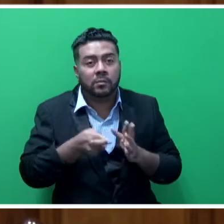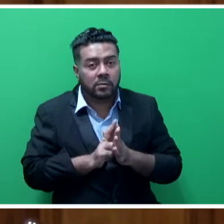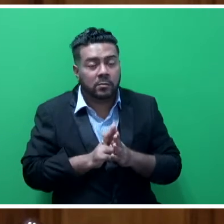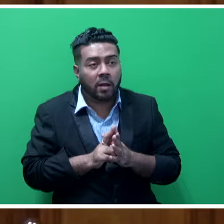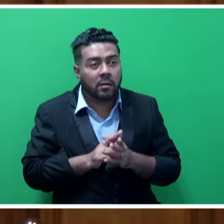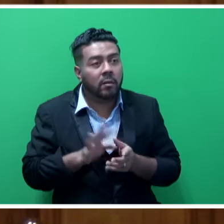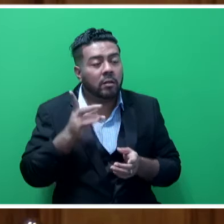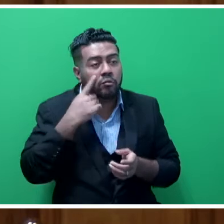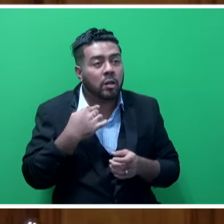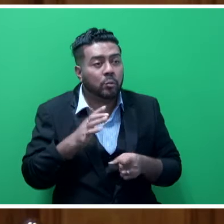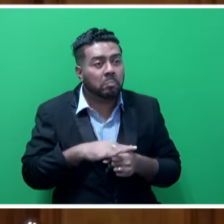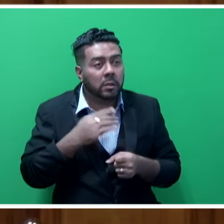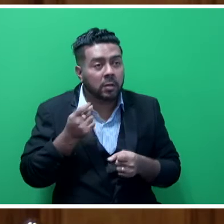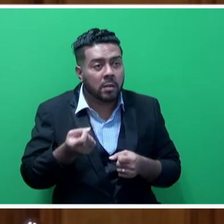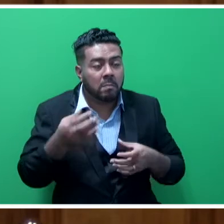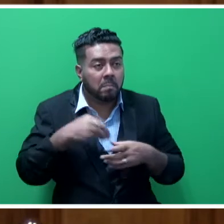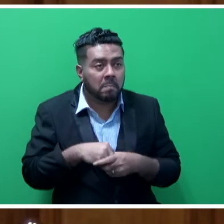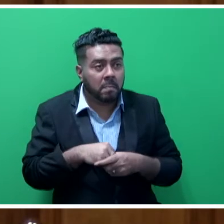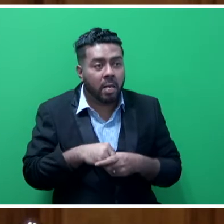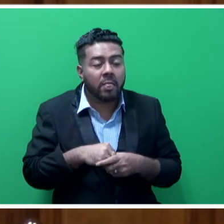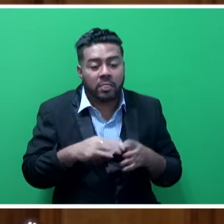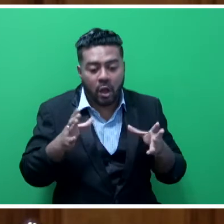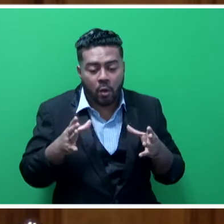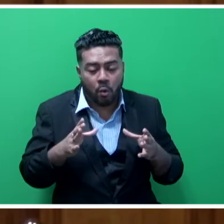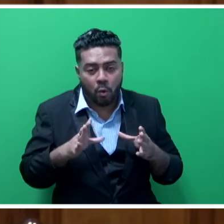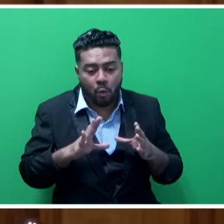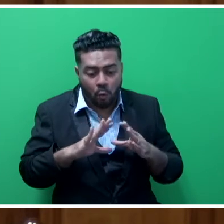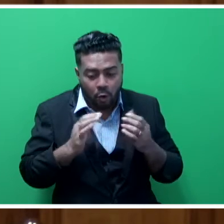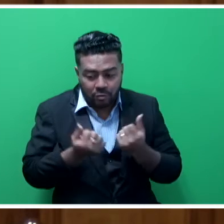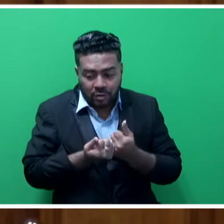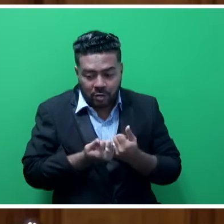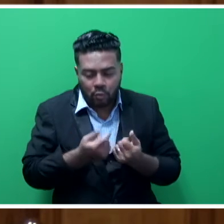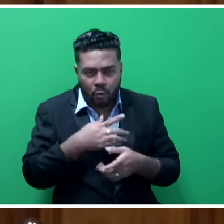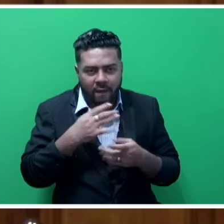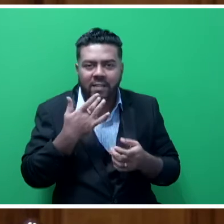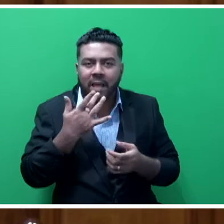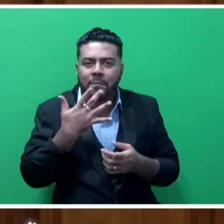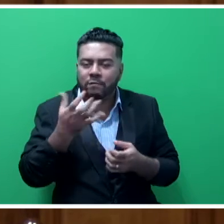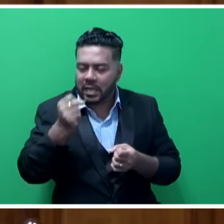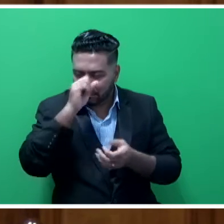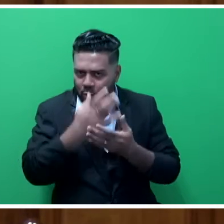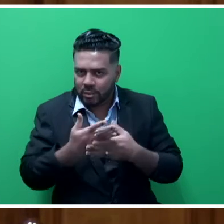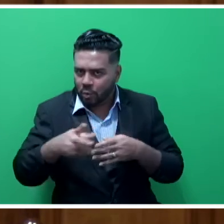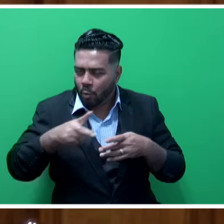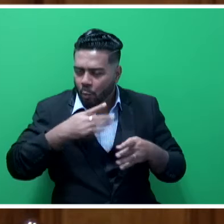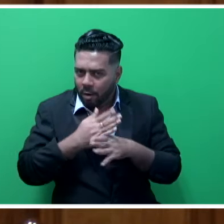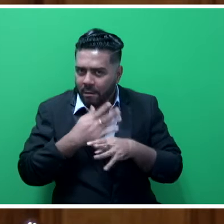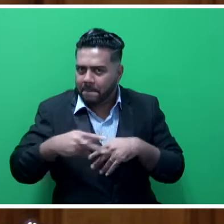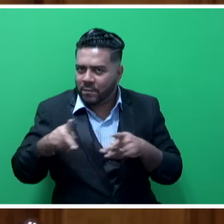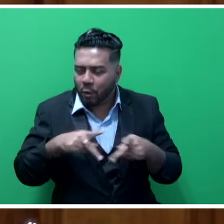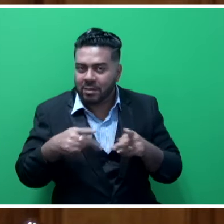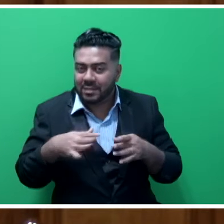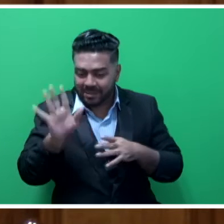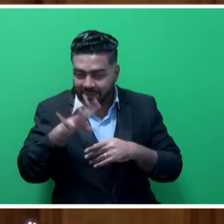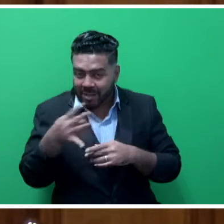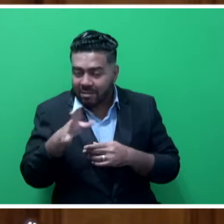they try to make sure that they bring on board contractors that have the type of experienced workers, formants, surveyors, etc.,